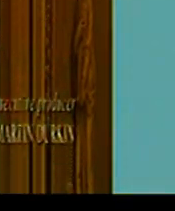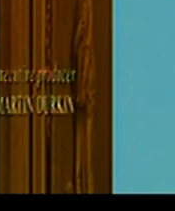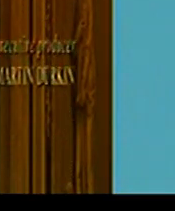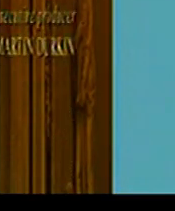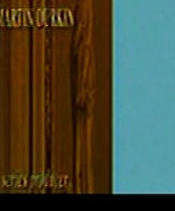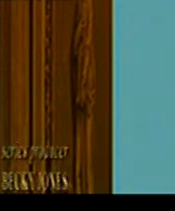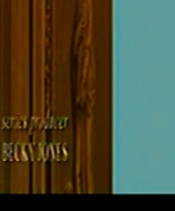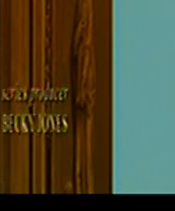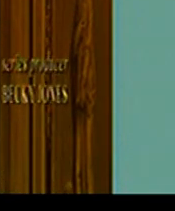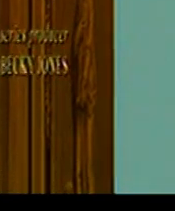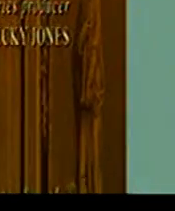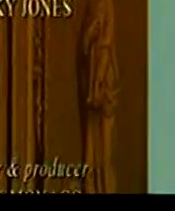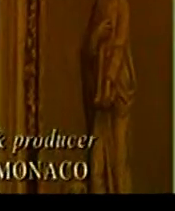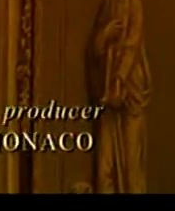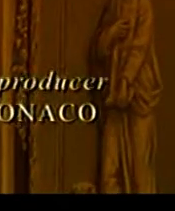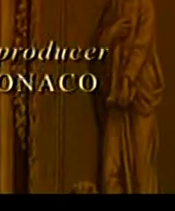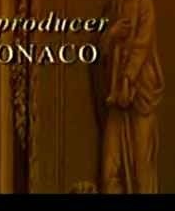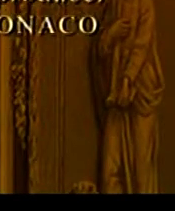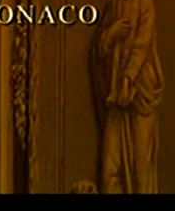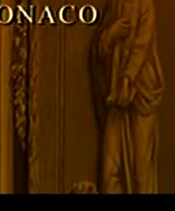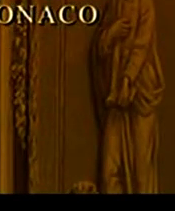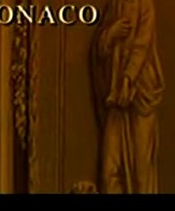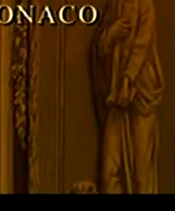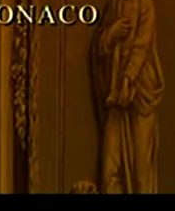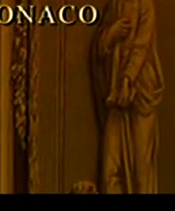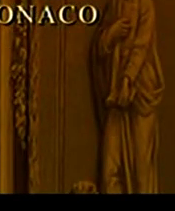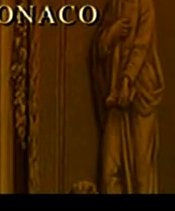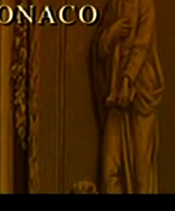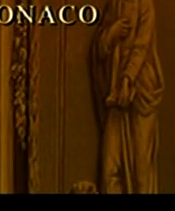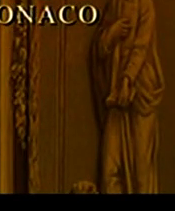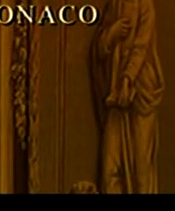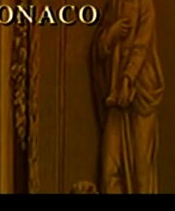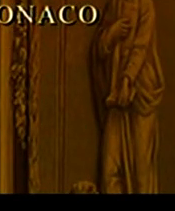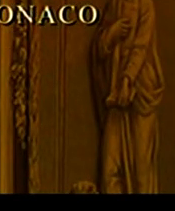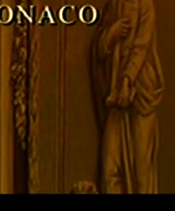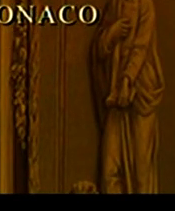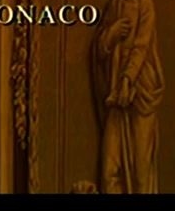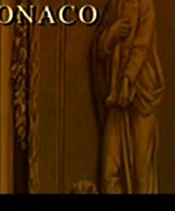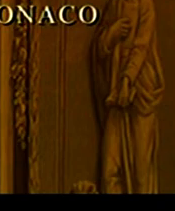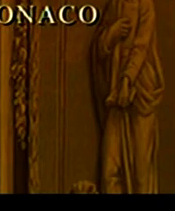Richard Burton. Next on Five, a quick news update, followed by Sherlock Holmes, Dressed to Kill.